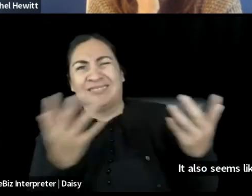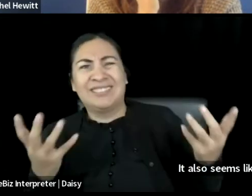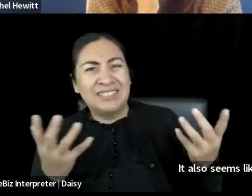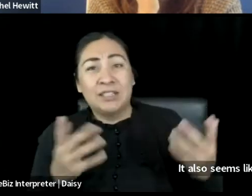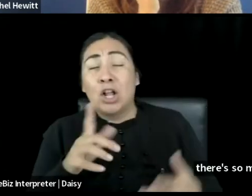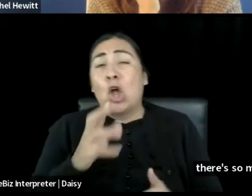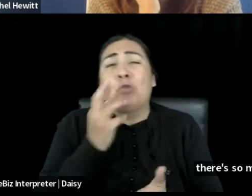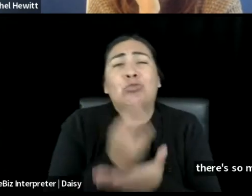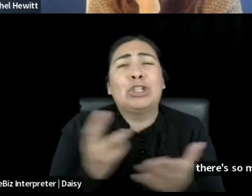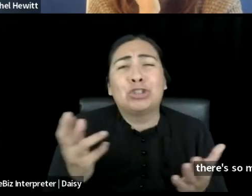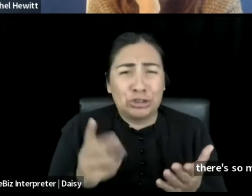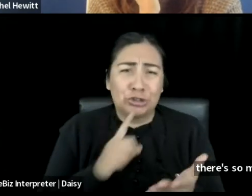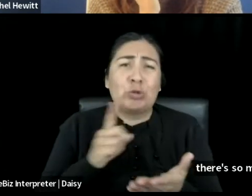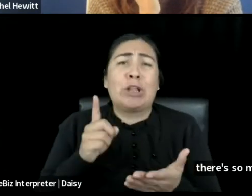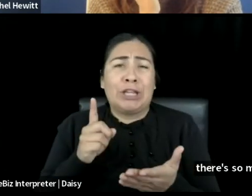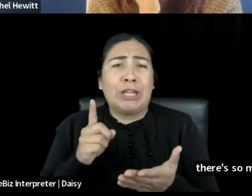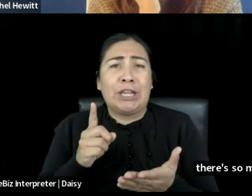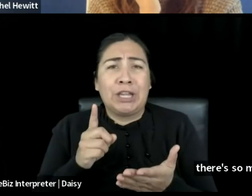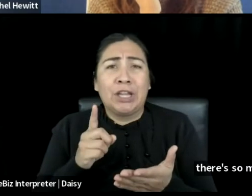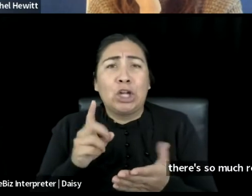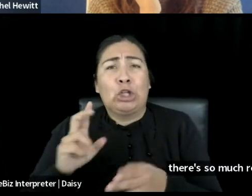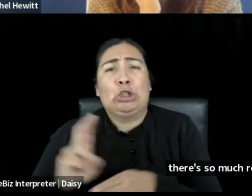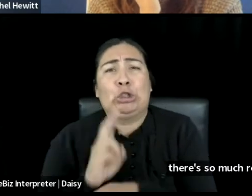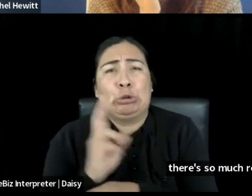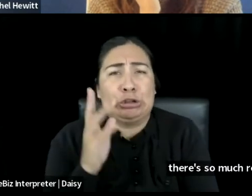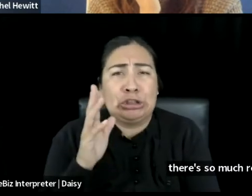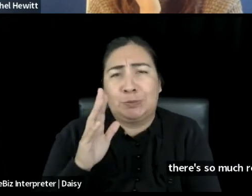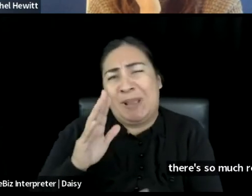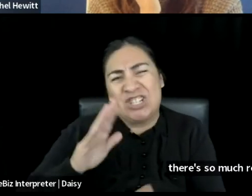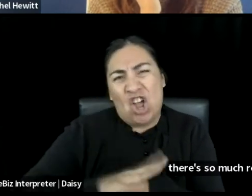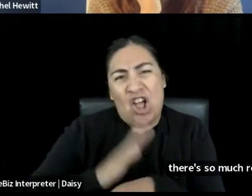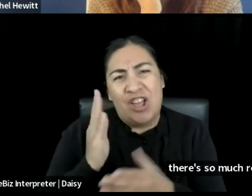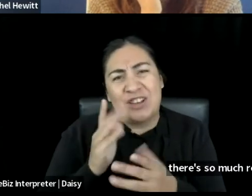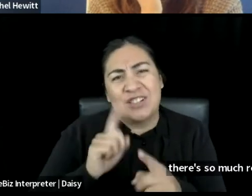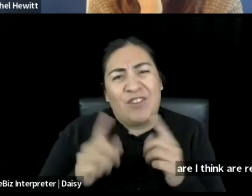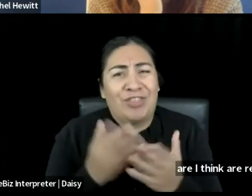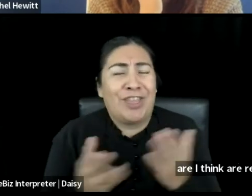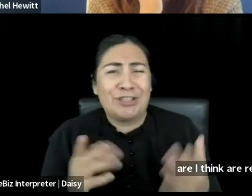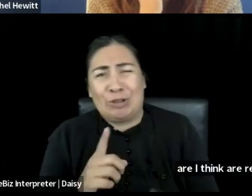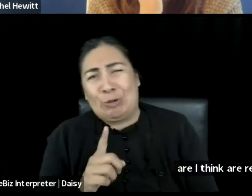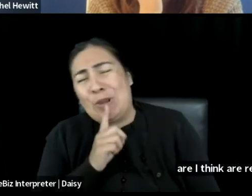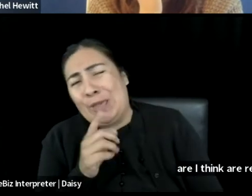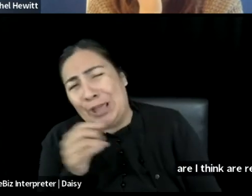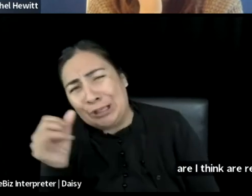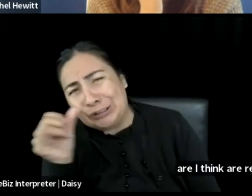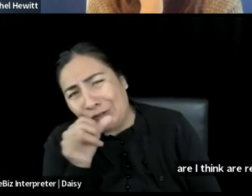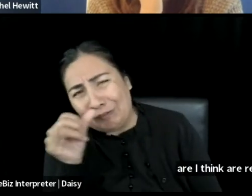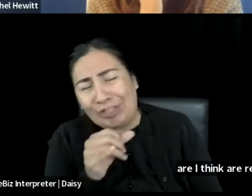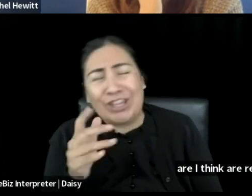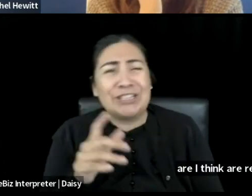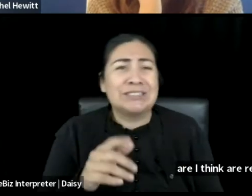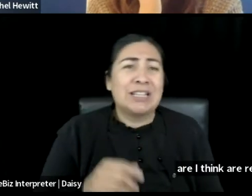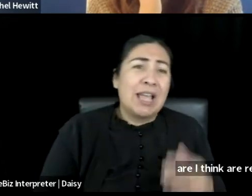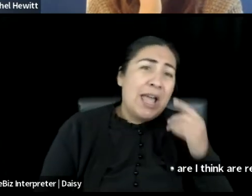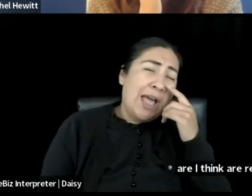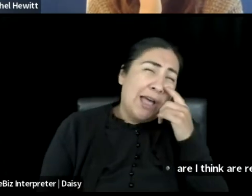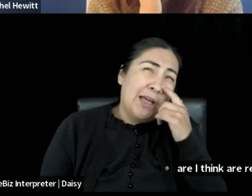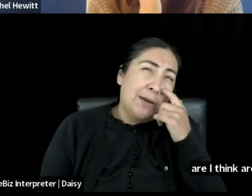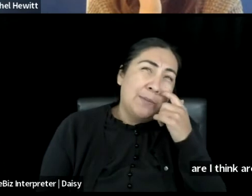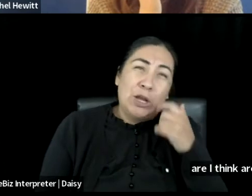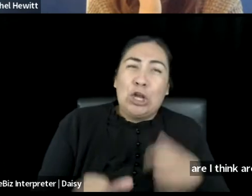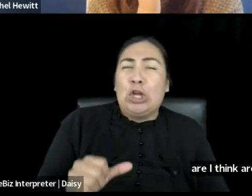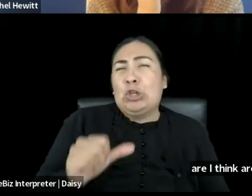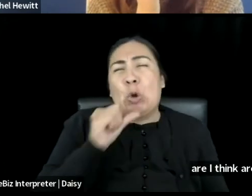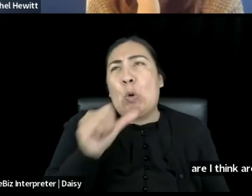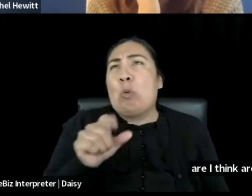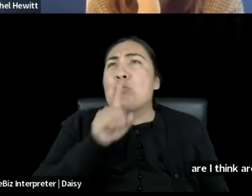spent on some things that are, I think are really sort of frivolous and, and don't really, don't put any, um, any worth